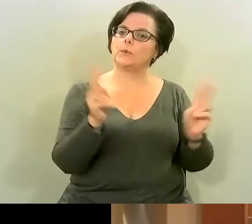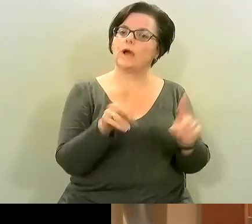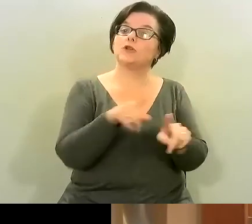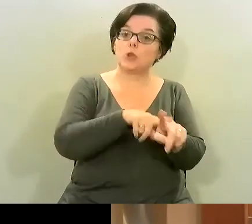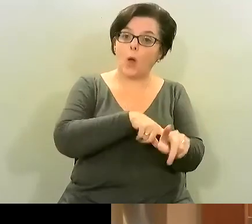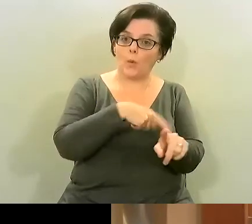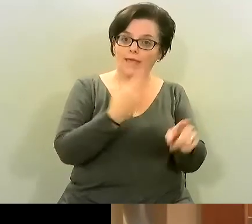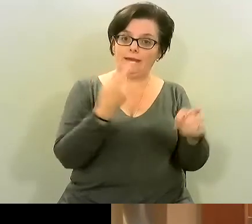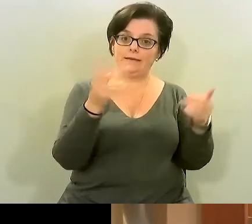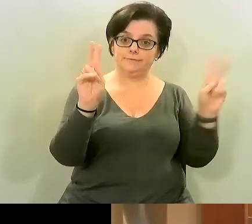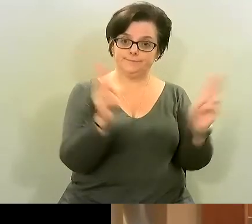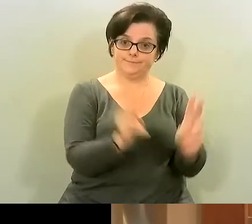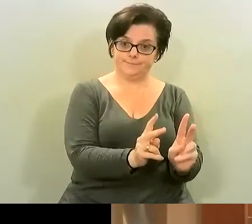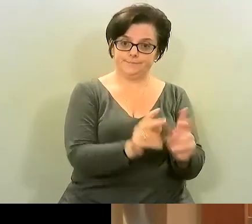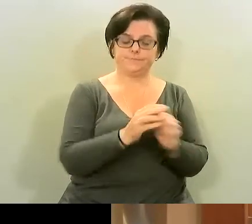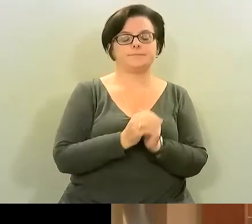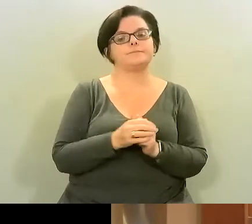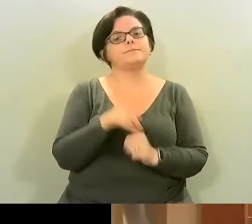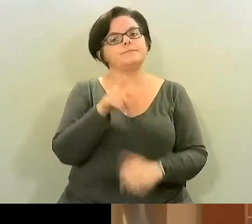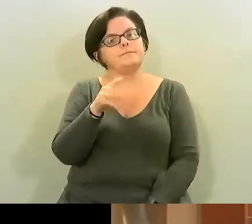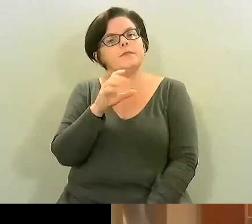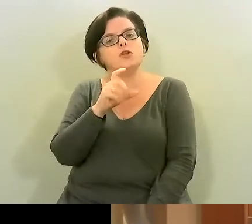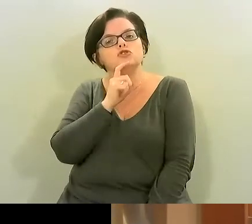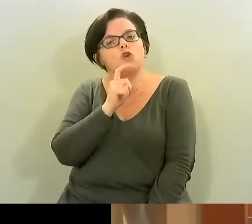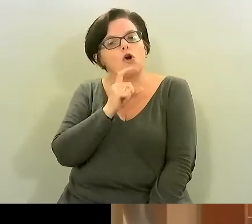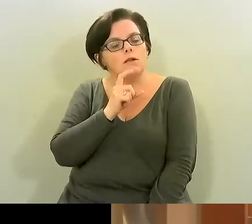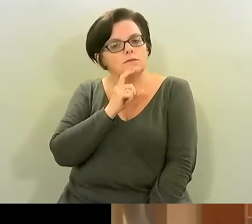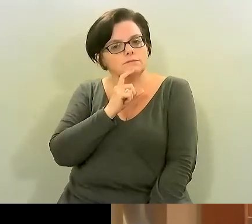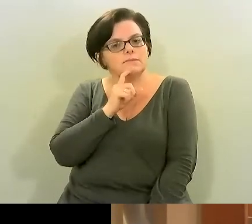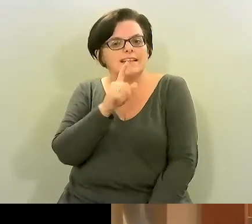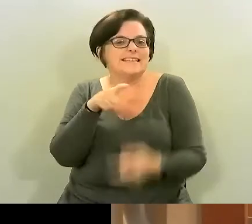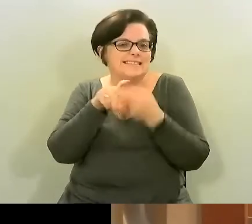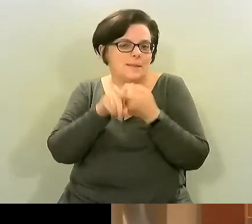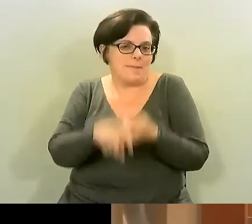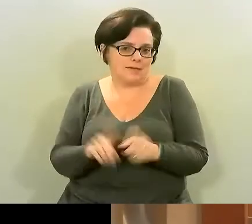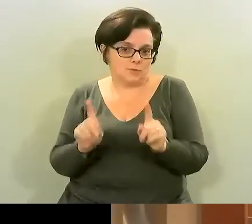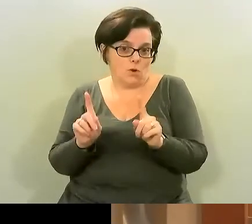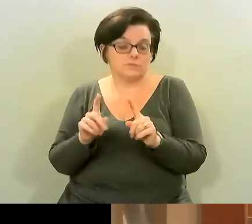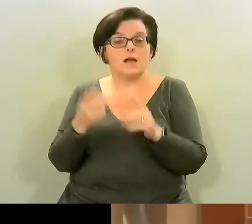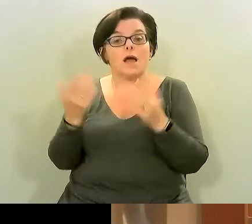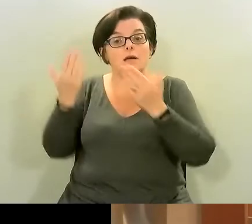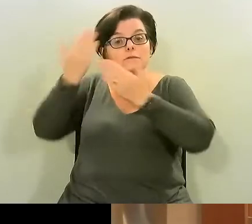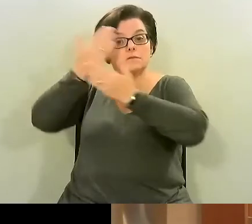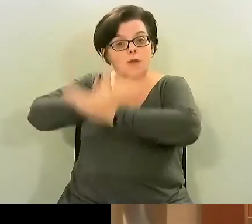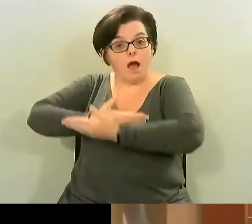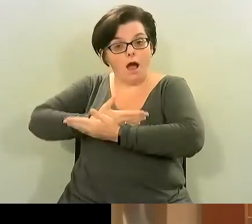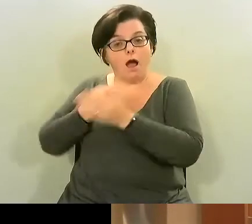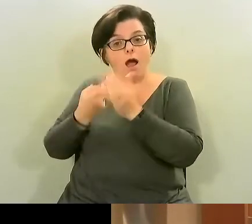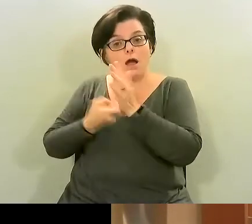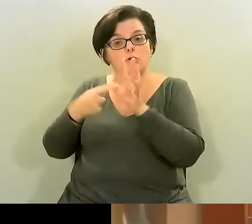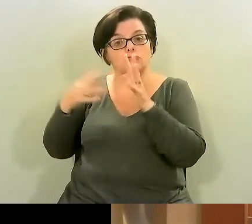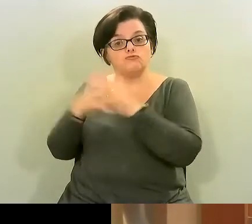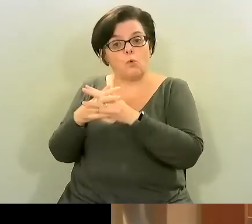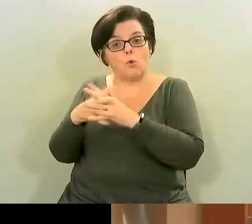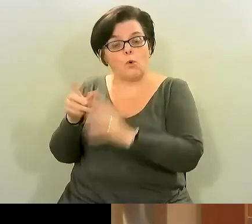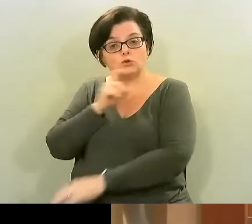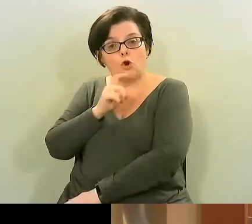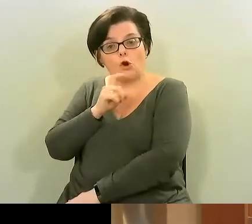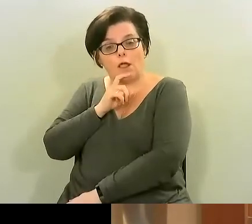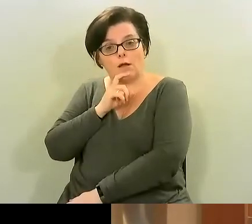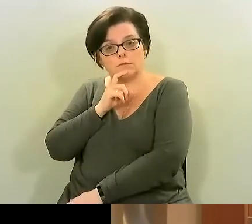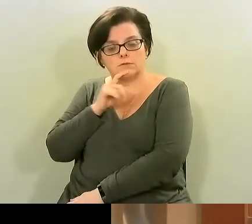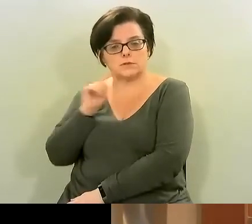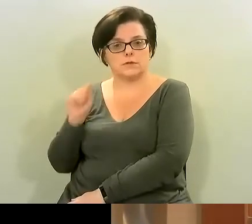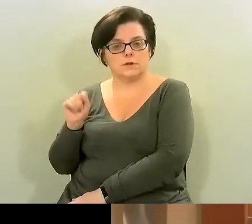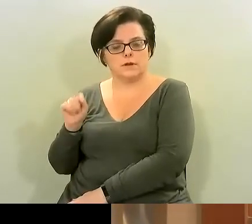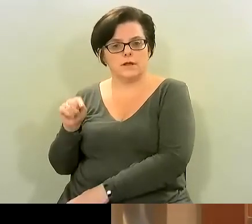in terms of chocolate it all depends on the type of chocolate extra dark raw uh chocolate that is the